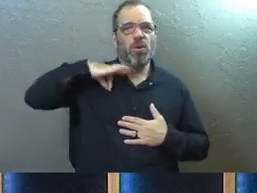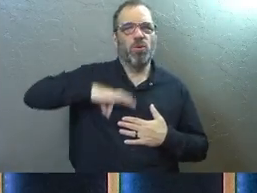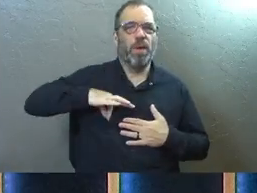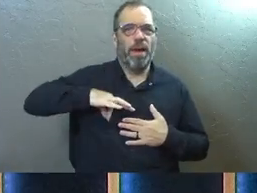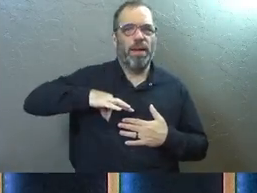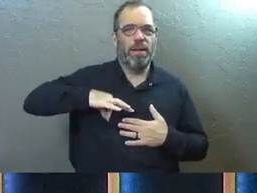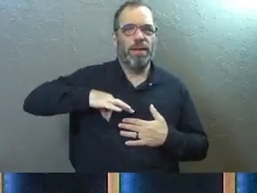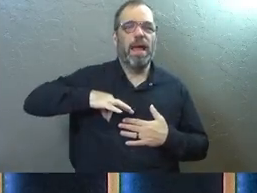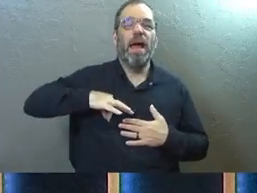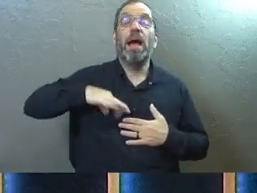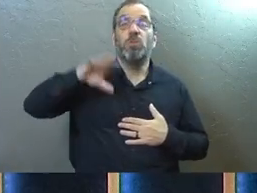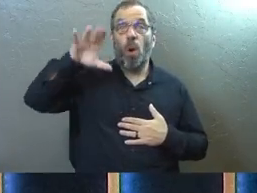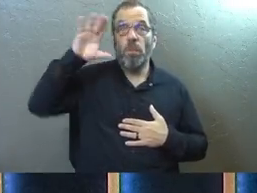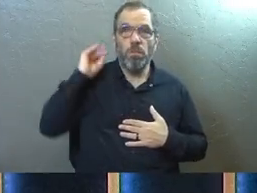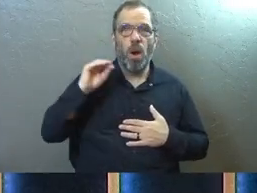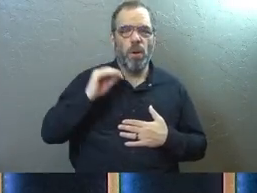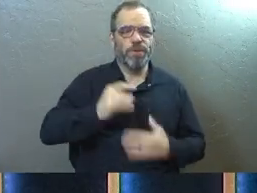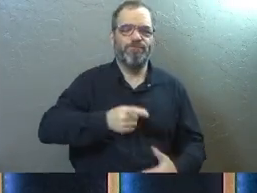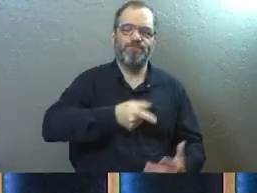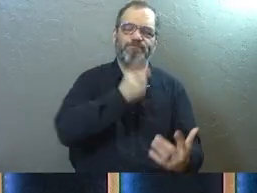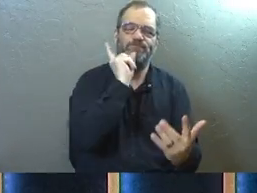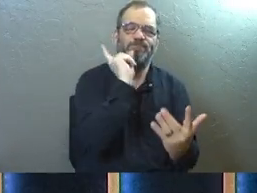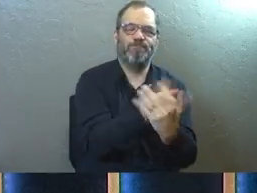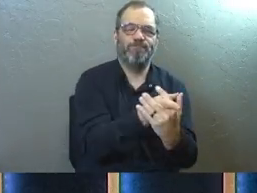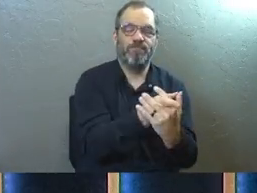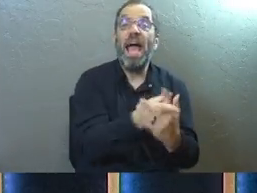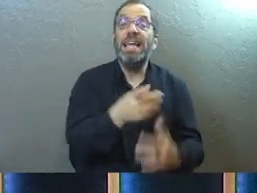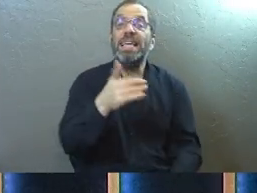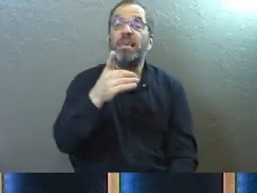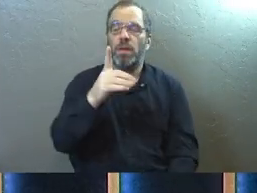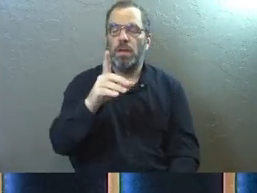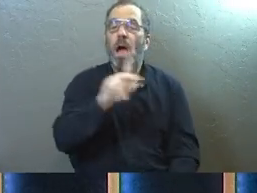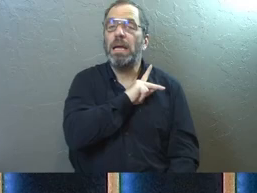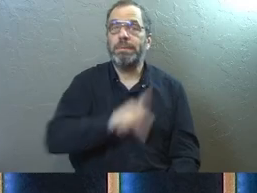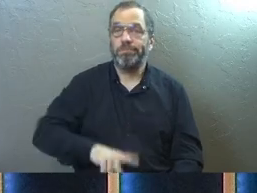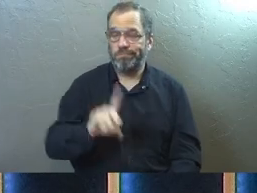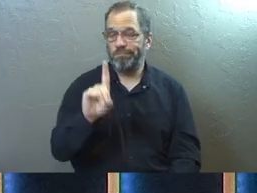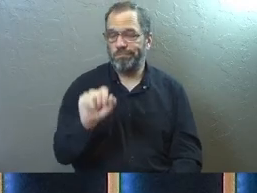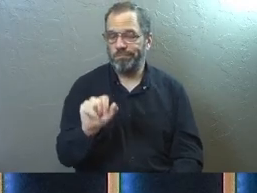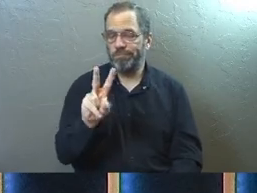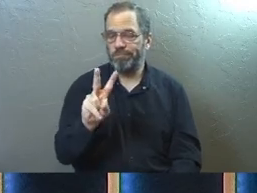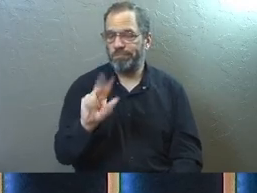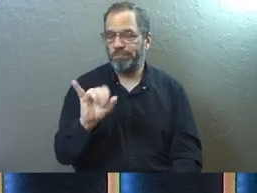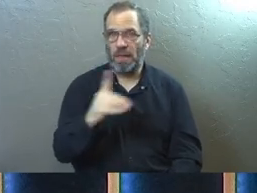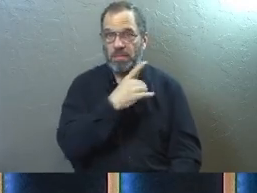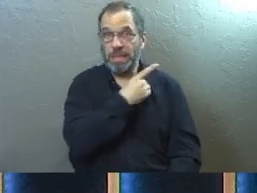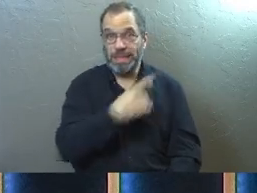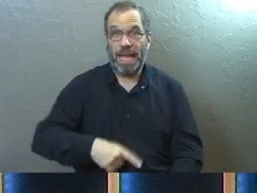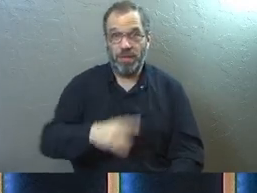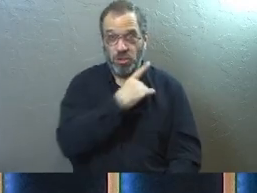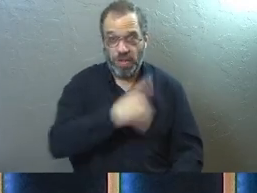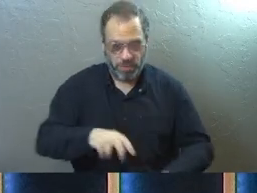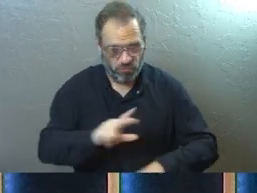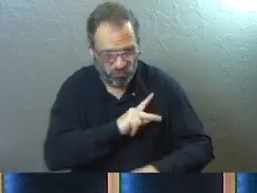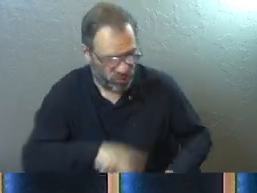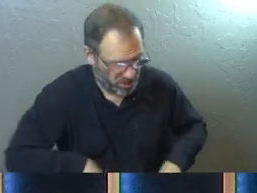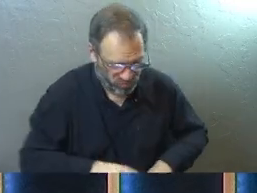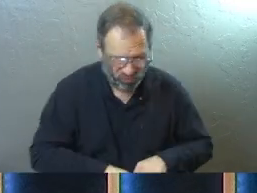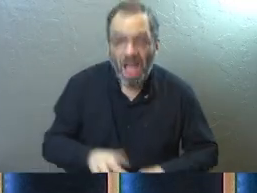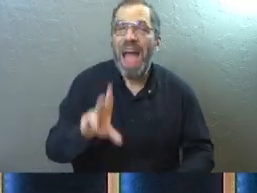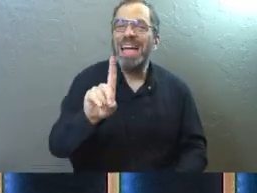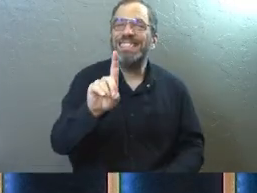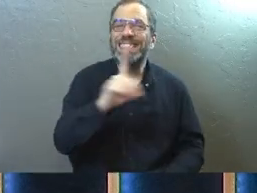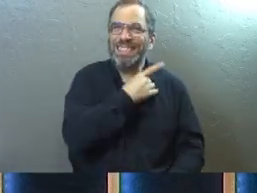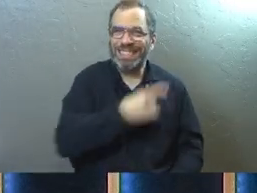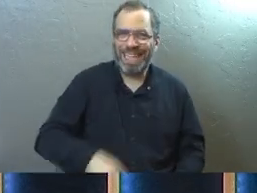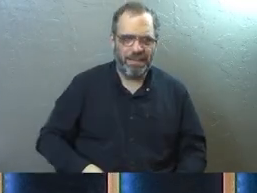And Moses was dealt with by God. Even David later on, he's king of Israel. And at